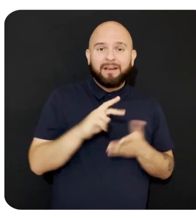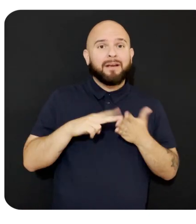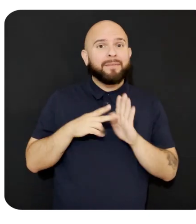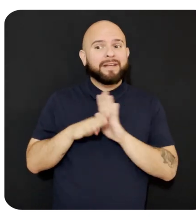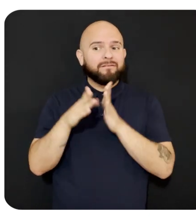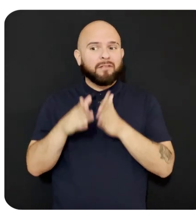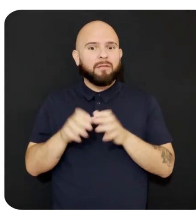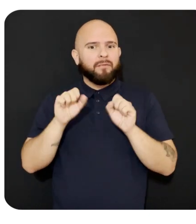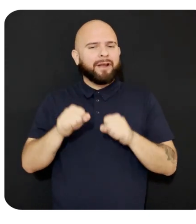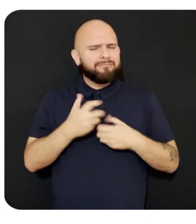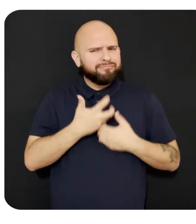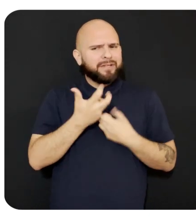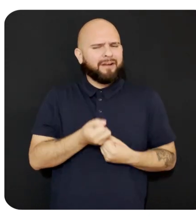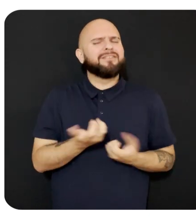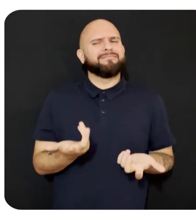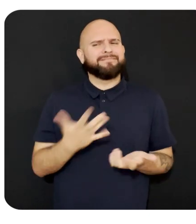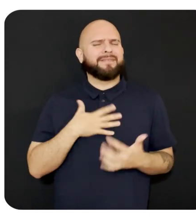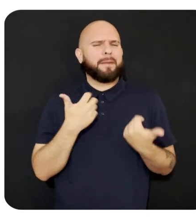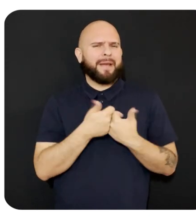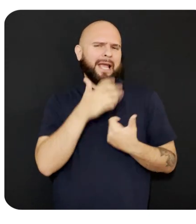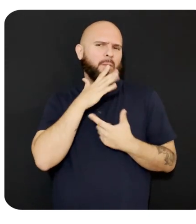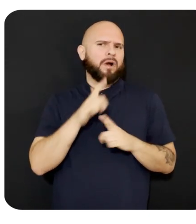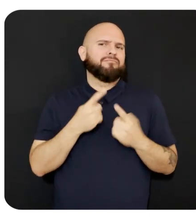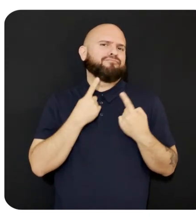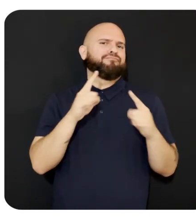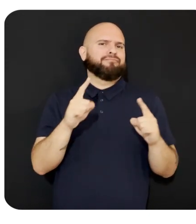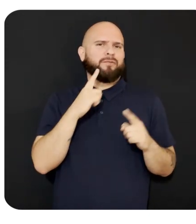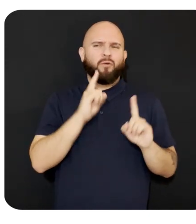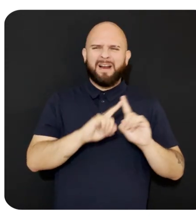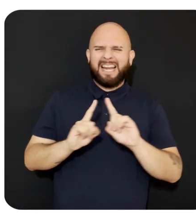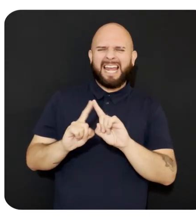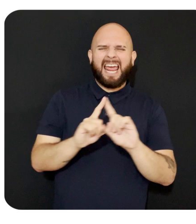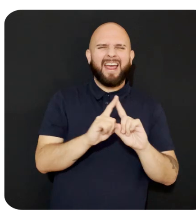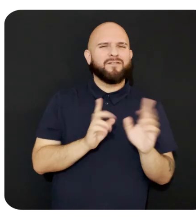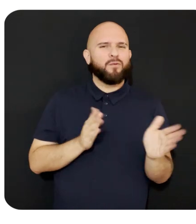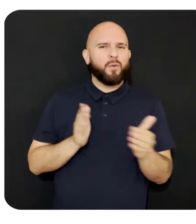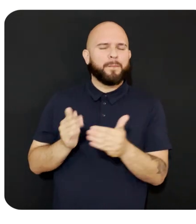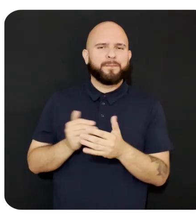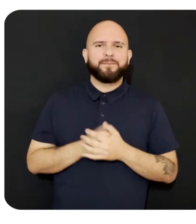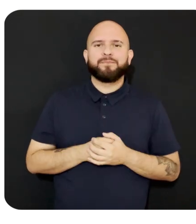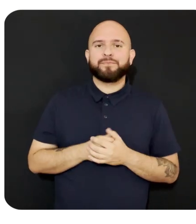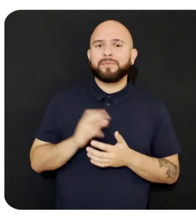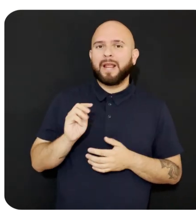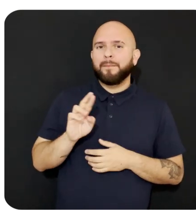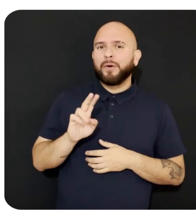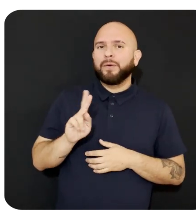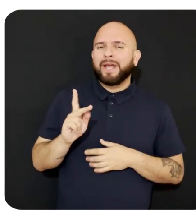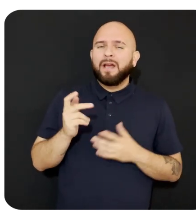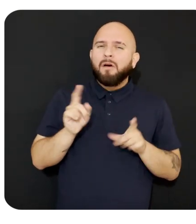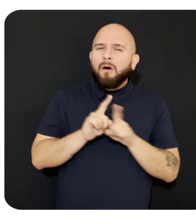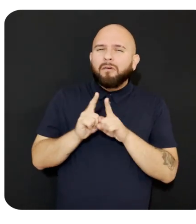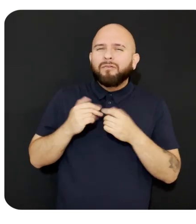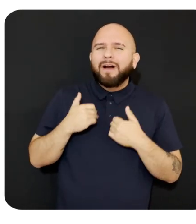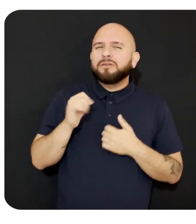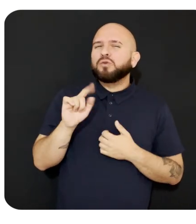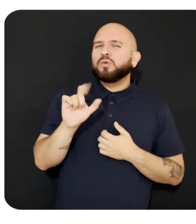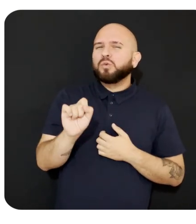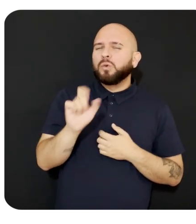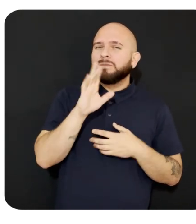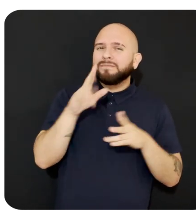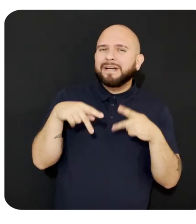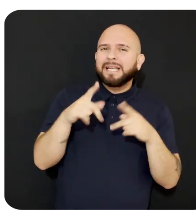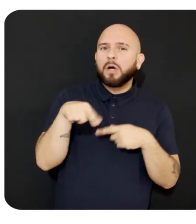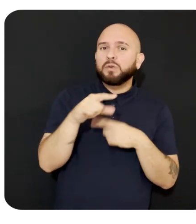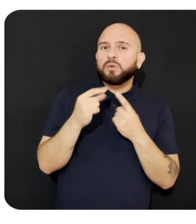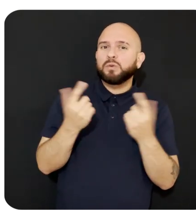confidence that their game will scale to lots of rooms. MRUK also provides a set of tools that allows you to do things like